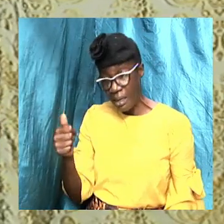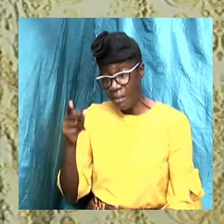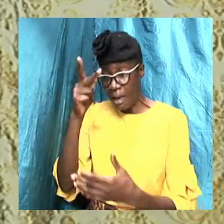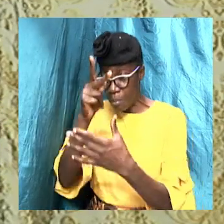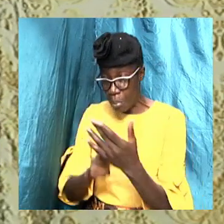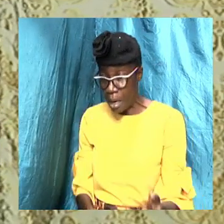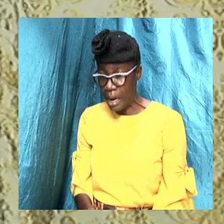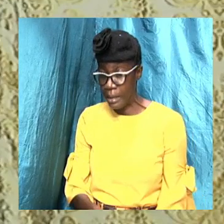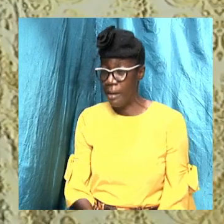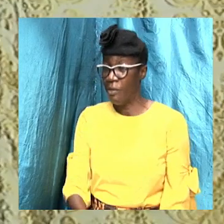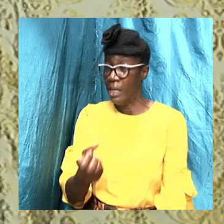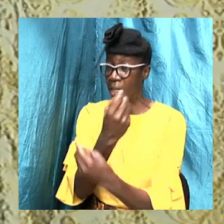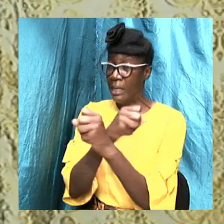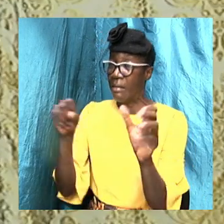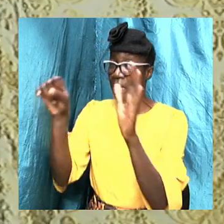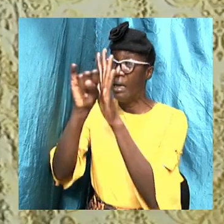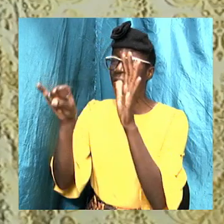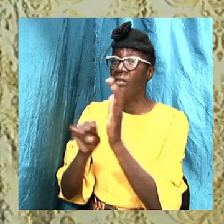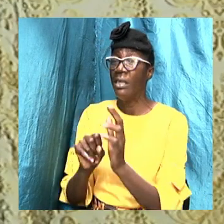salvation.